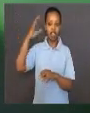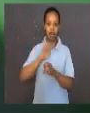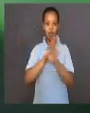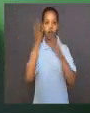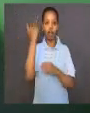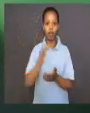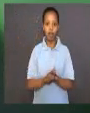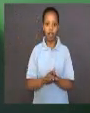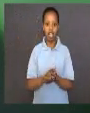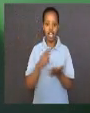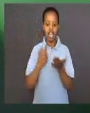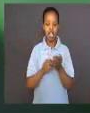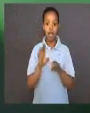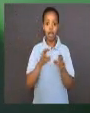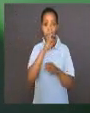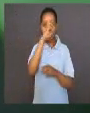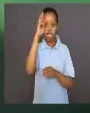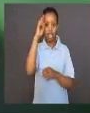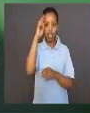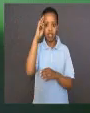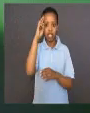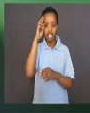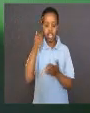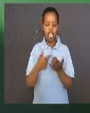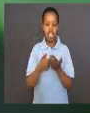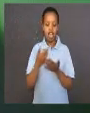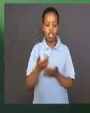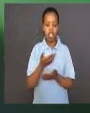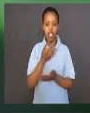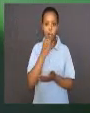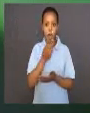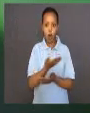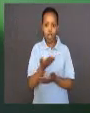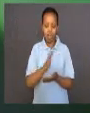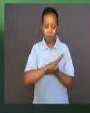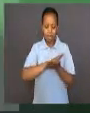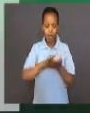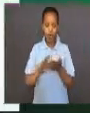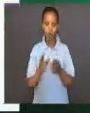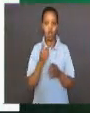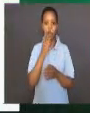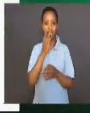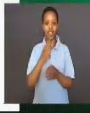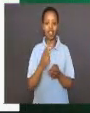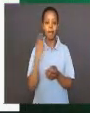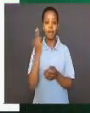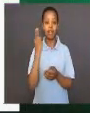this because only sunlight was bright enough to show him his object clearly.